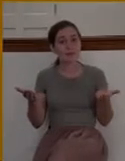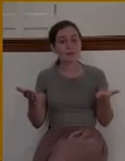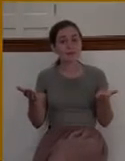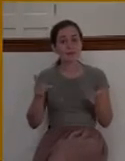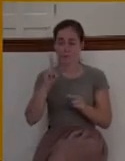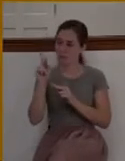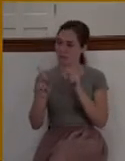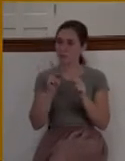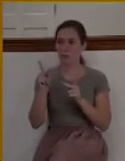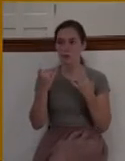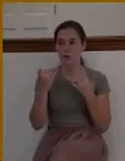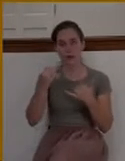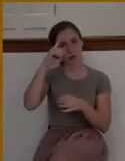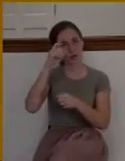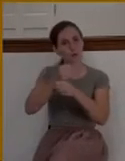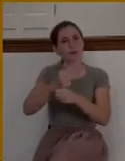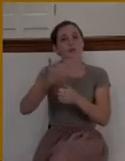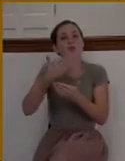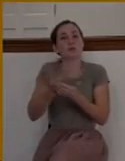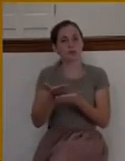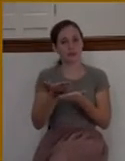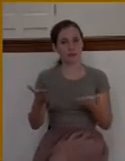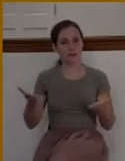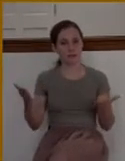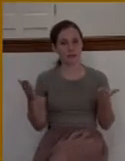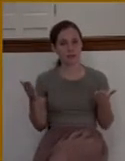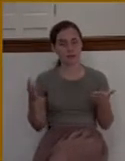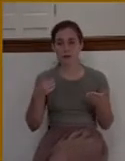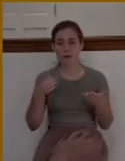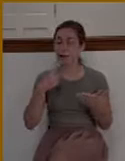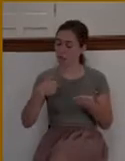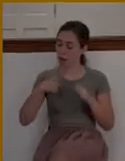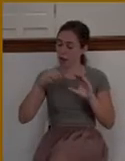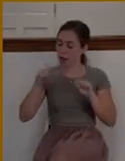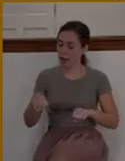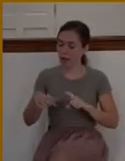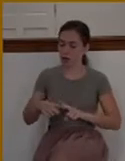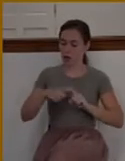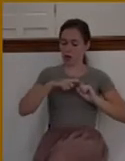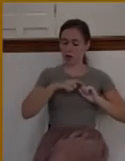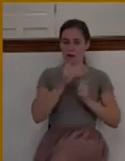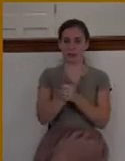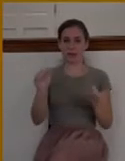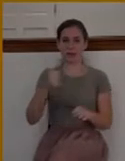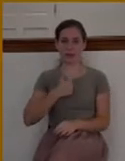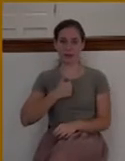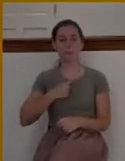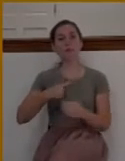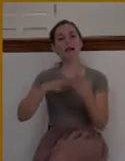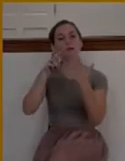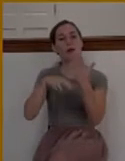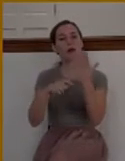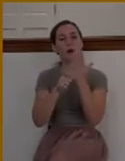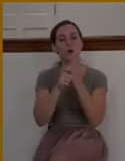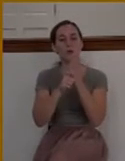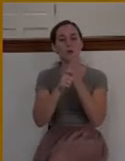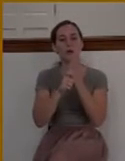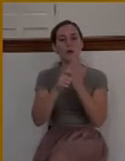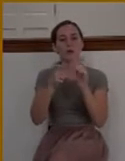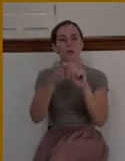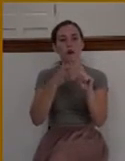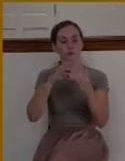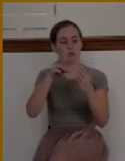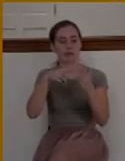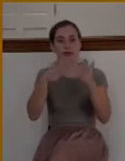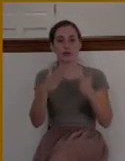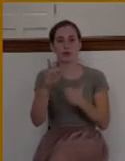are trusting in for salvation. I read a Reader's Digest interview where they interviewed a very famous